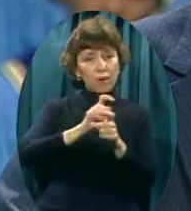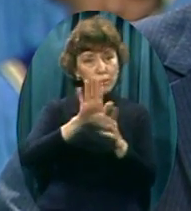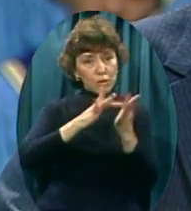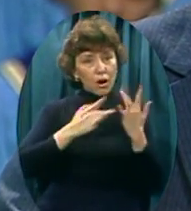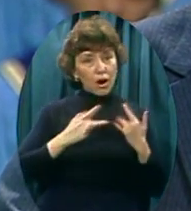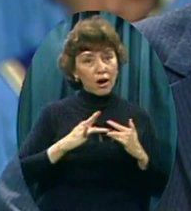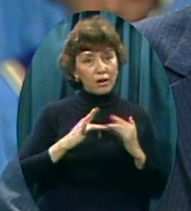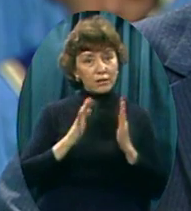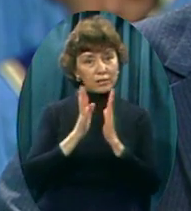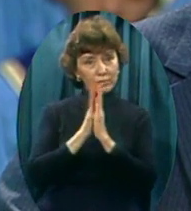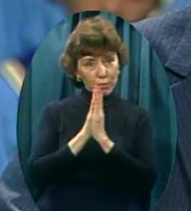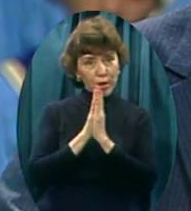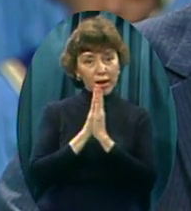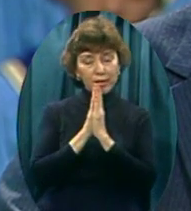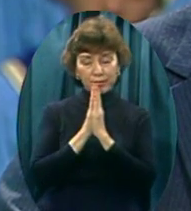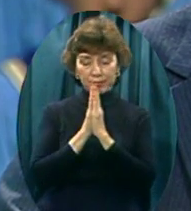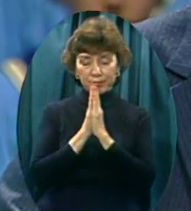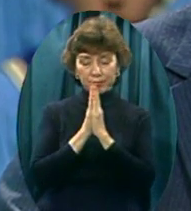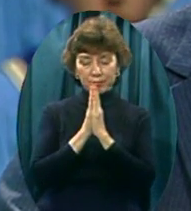Dear God I'm a lost sinner